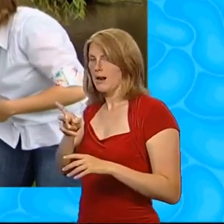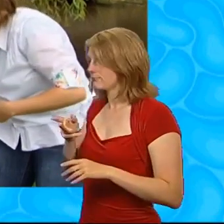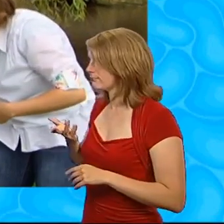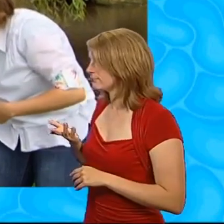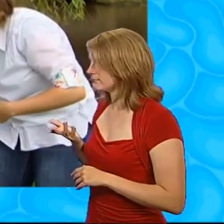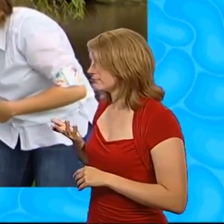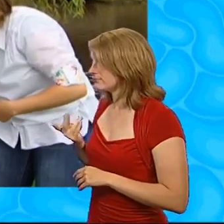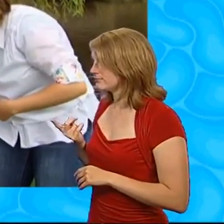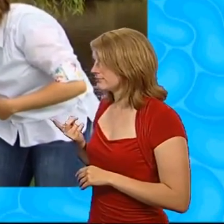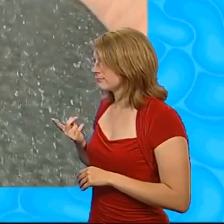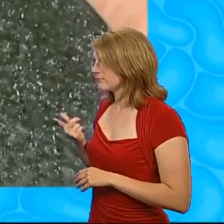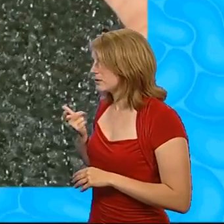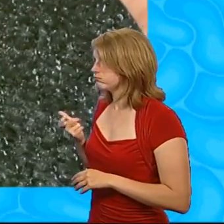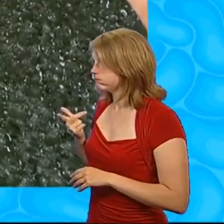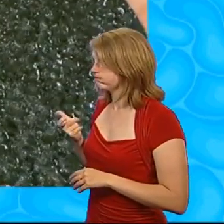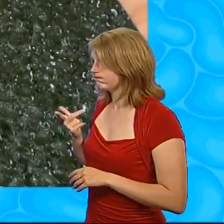Jay!